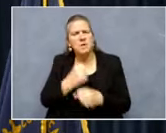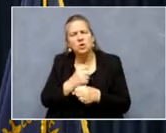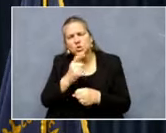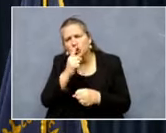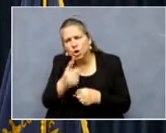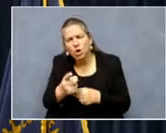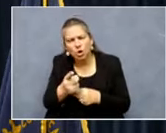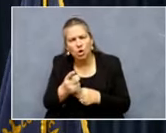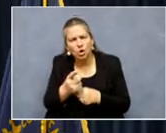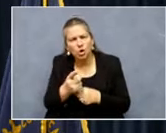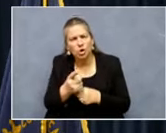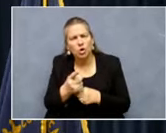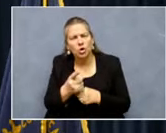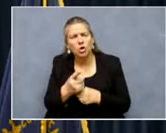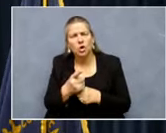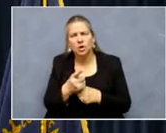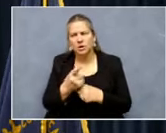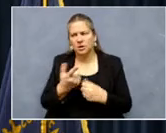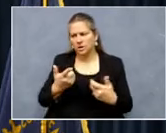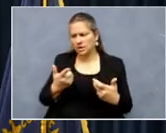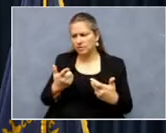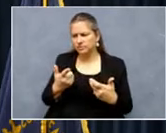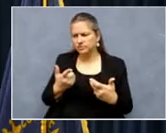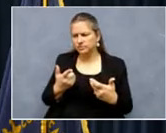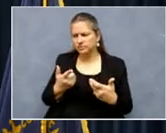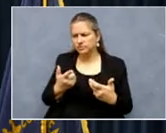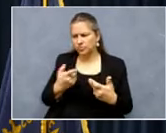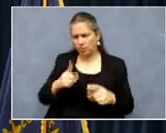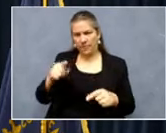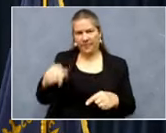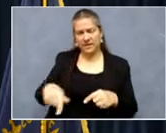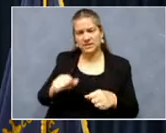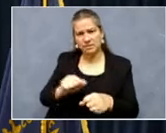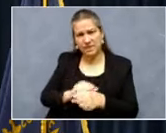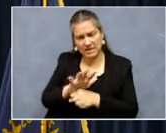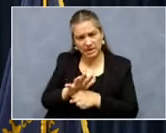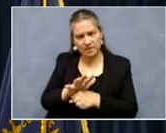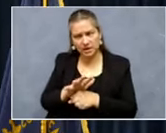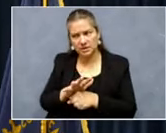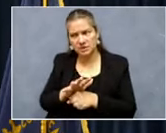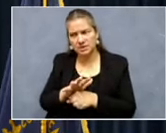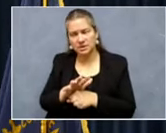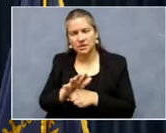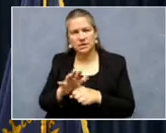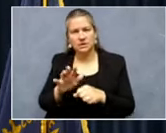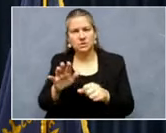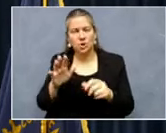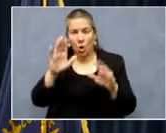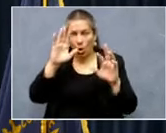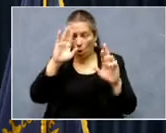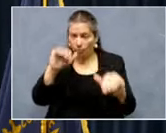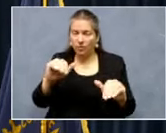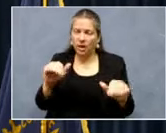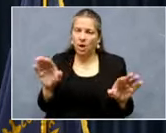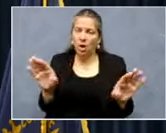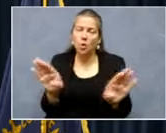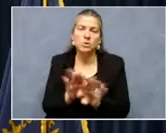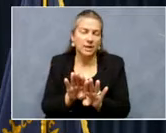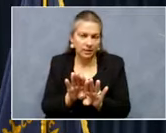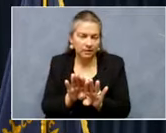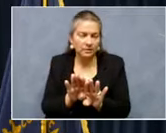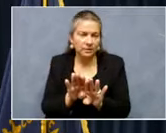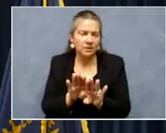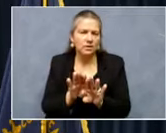as this pandemic hopefully is coming to a close, uh, that we reward you